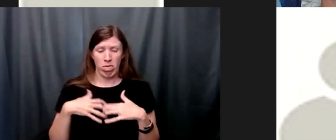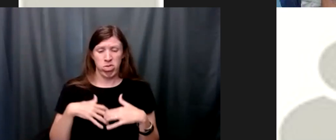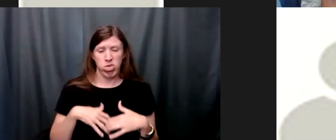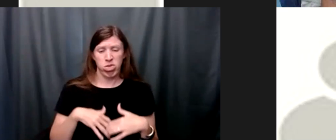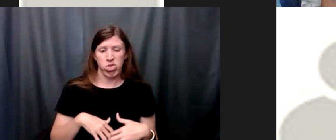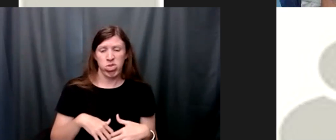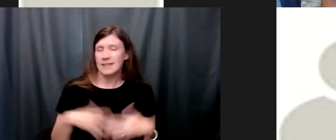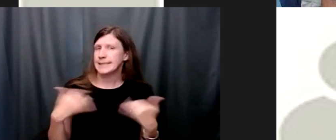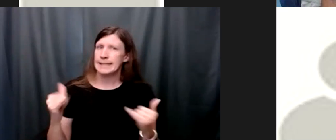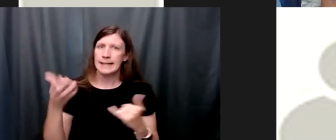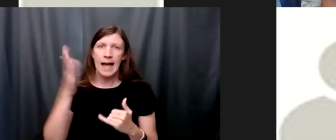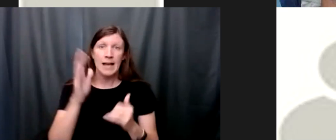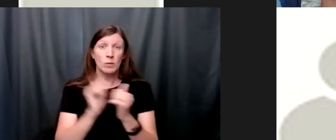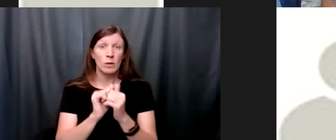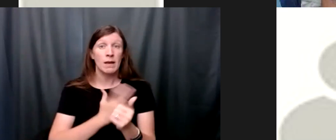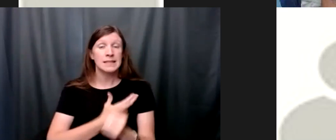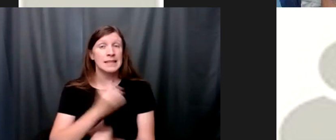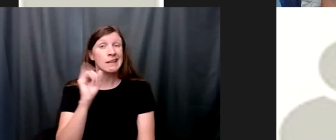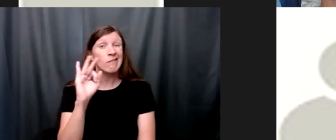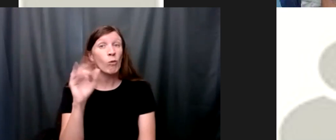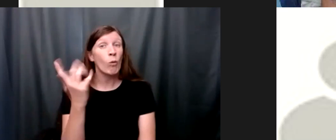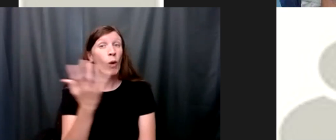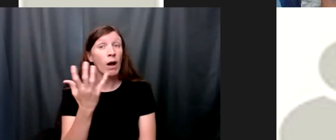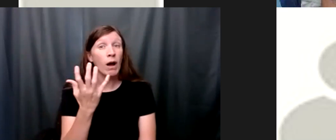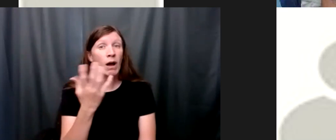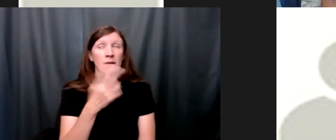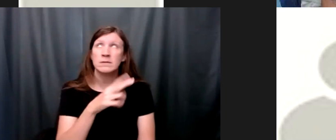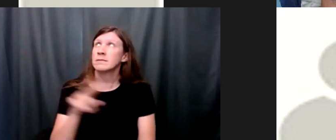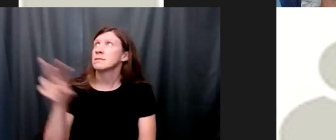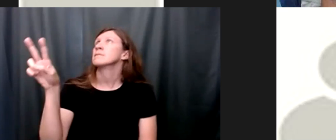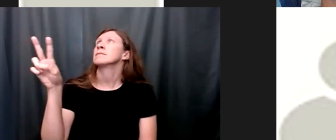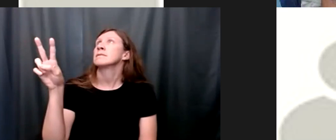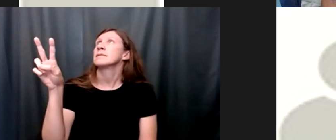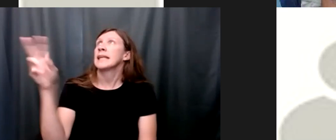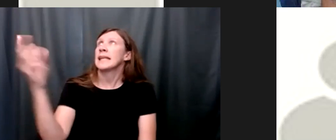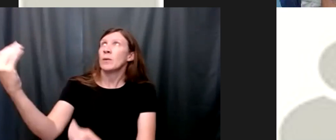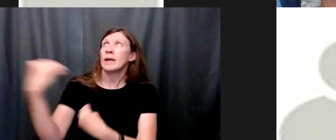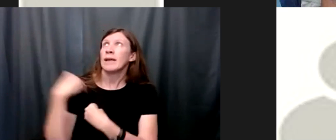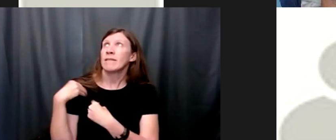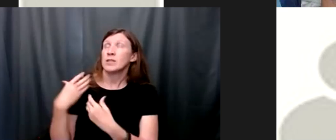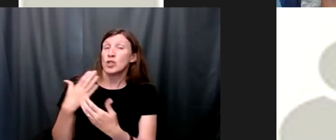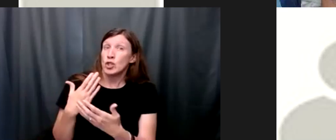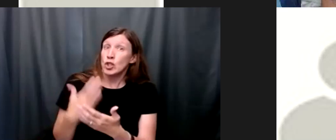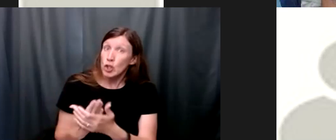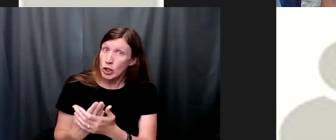if would just turn to him and he can even bring good out of the midst of our suffering